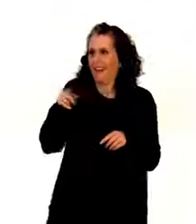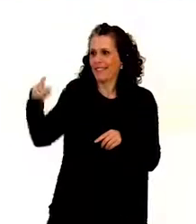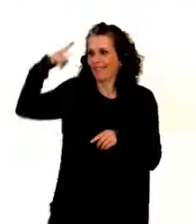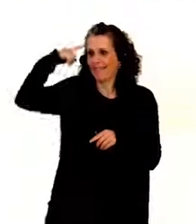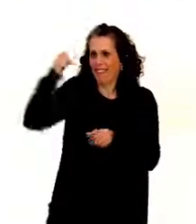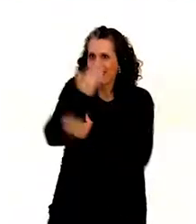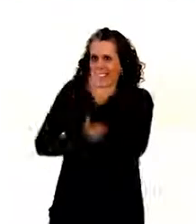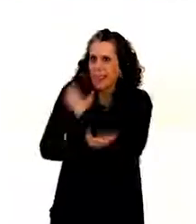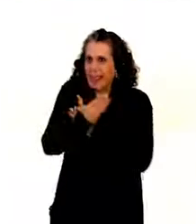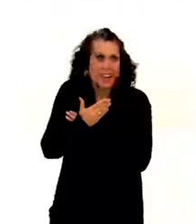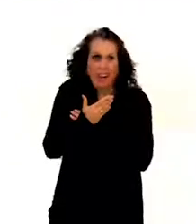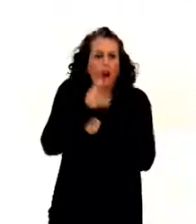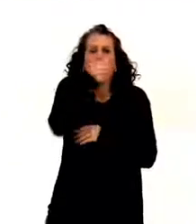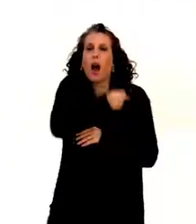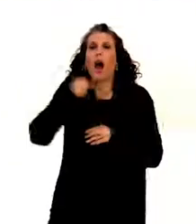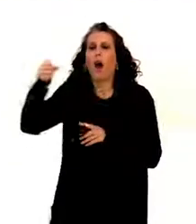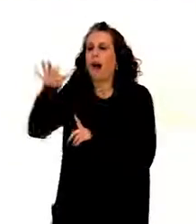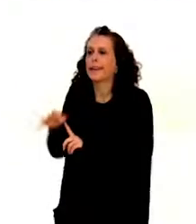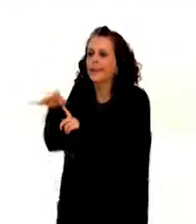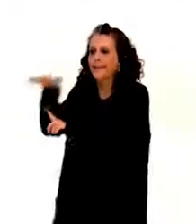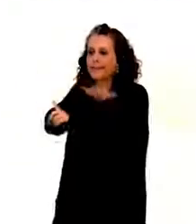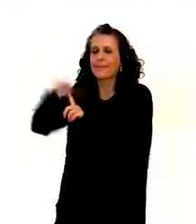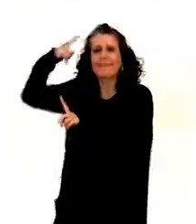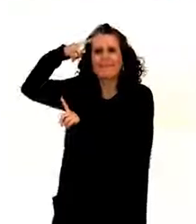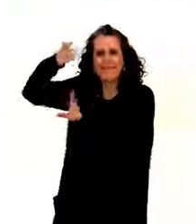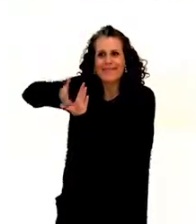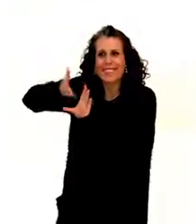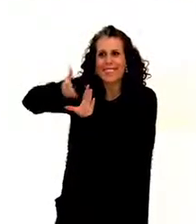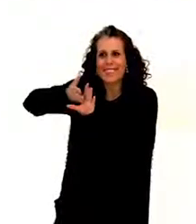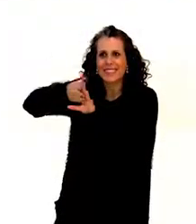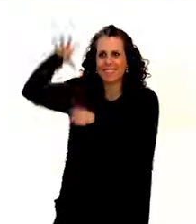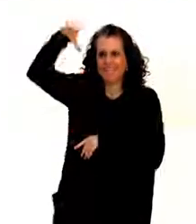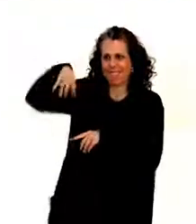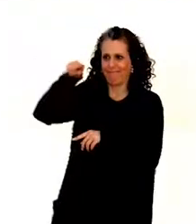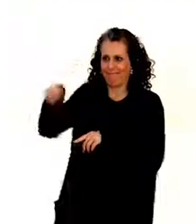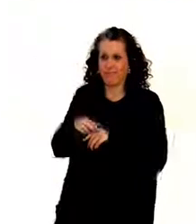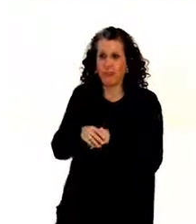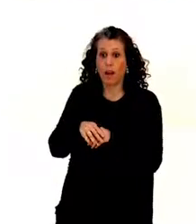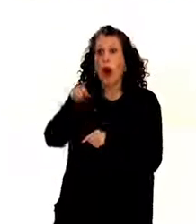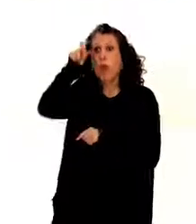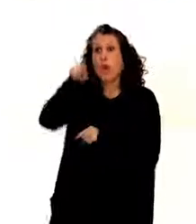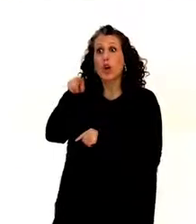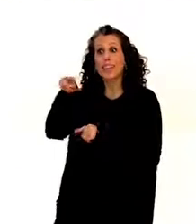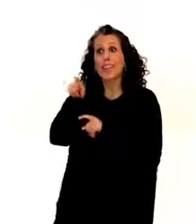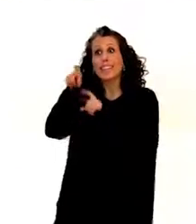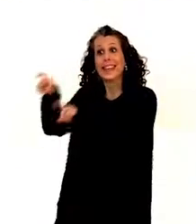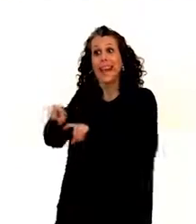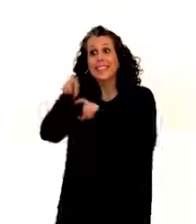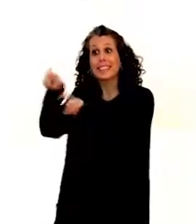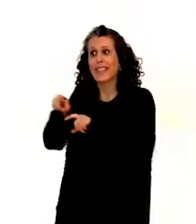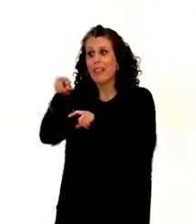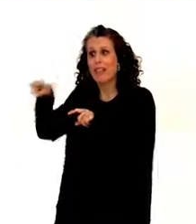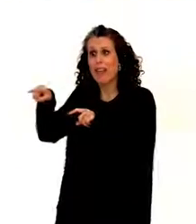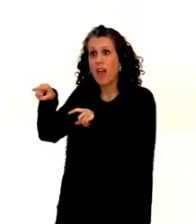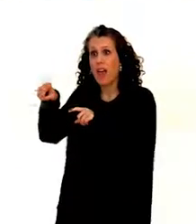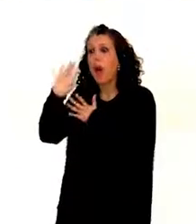psychiatric institution. However, the time that individual spent in psychiatric institution was longer